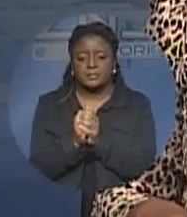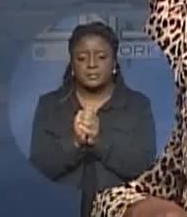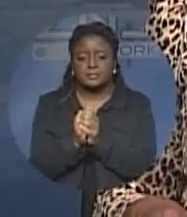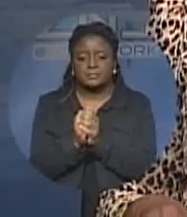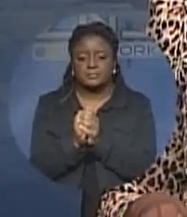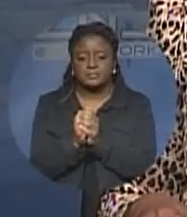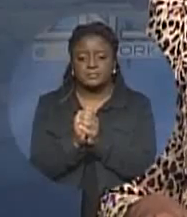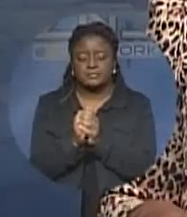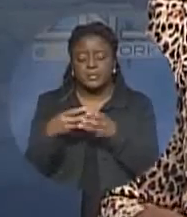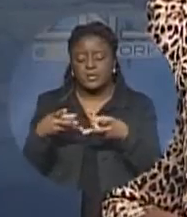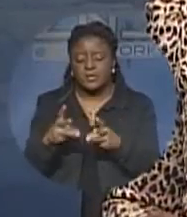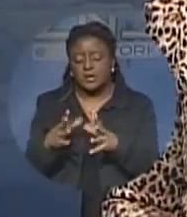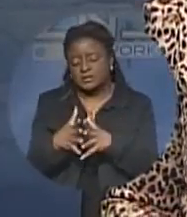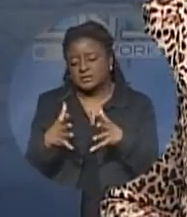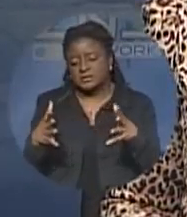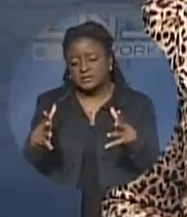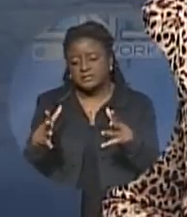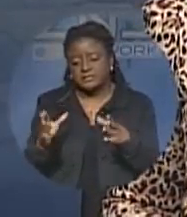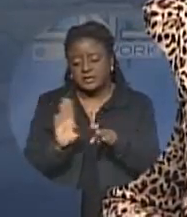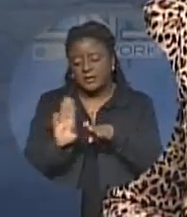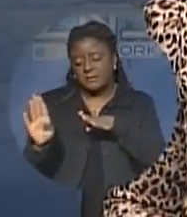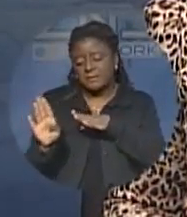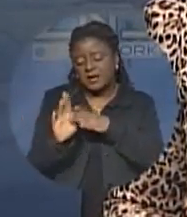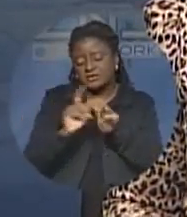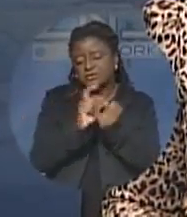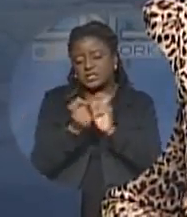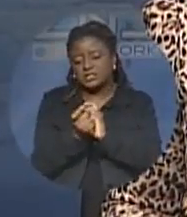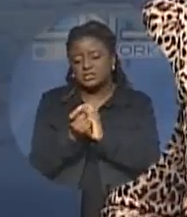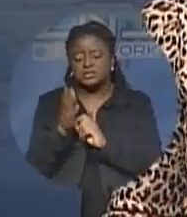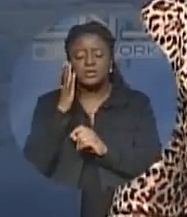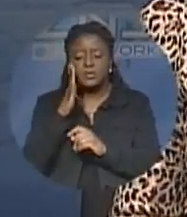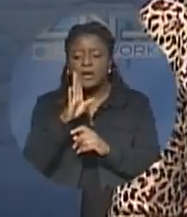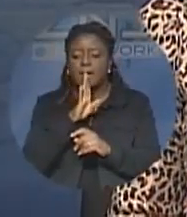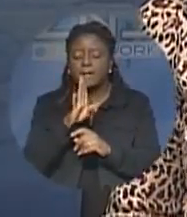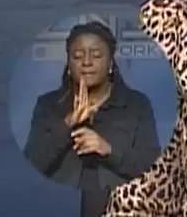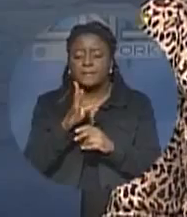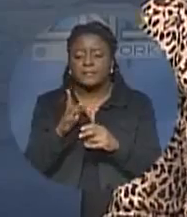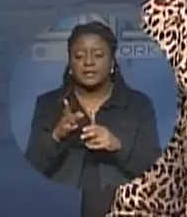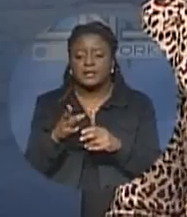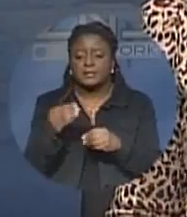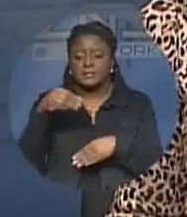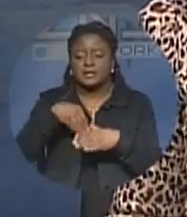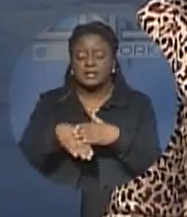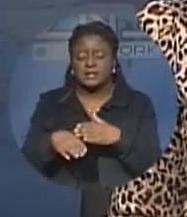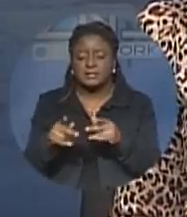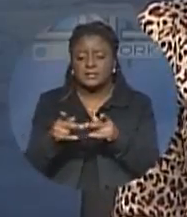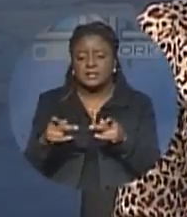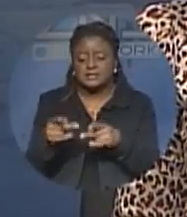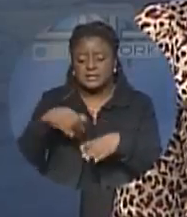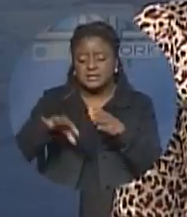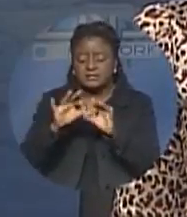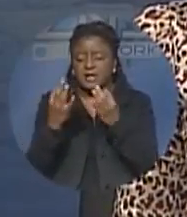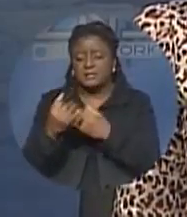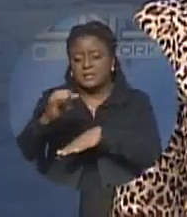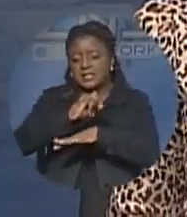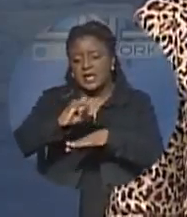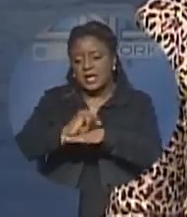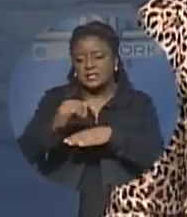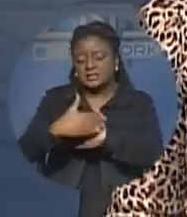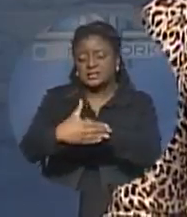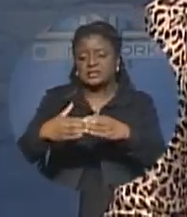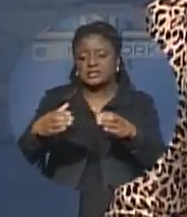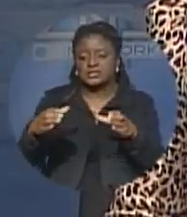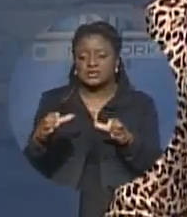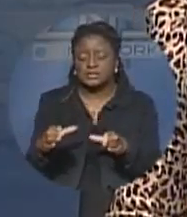Now, while significant boundary shifts were put into effect based on the Boundaries Commission report, in the family islands, constituencies and polling